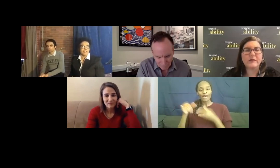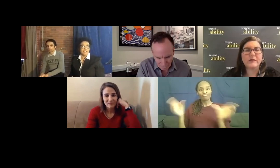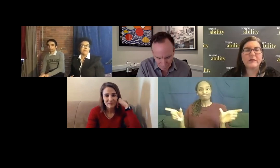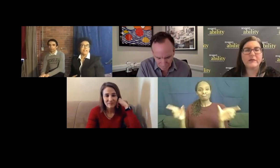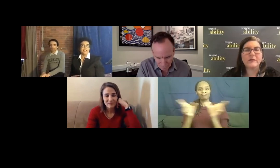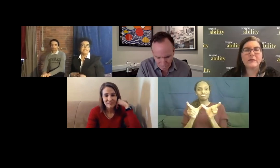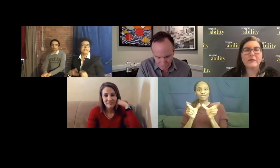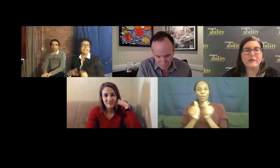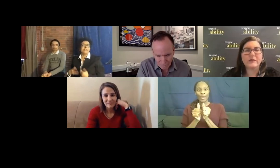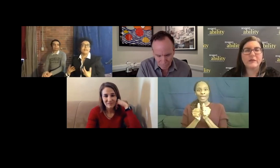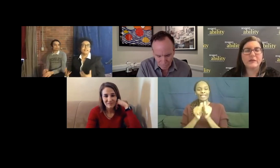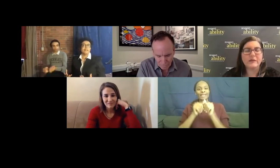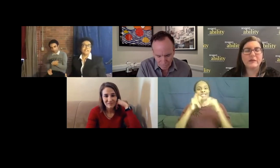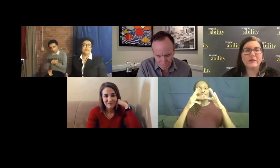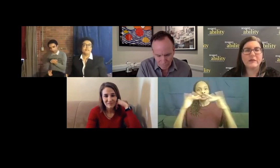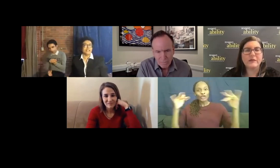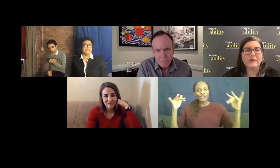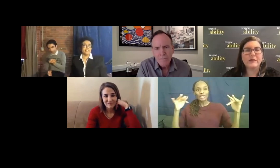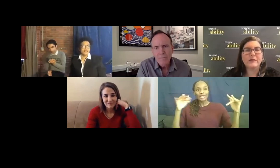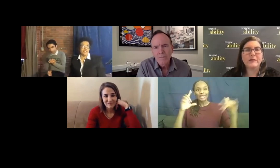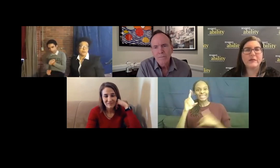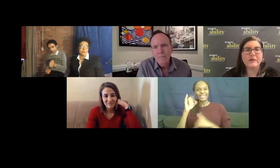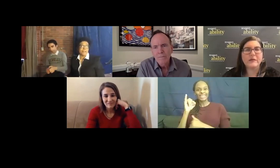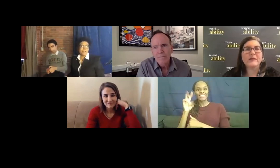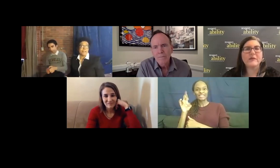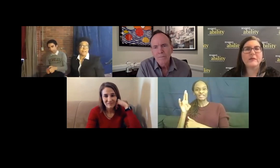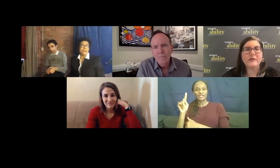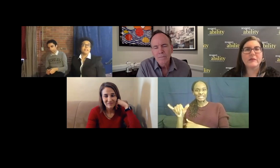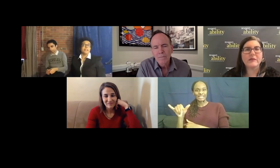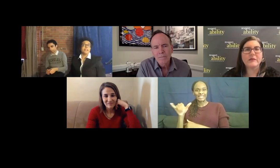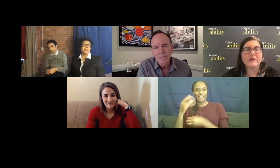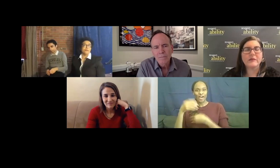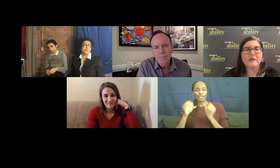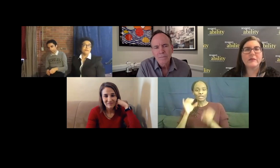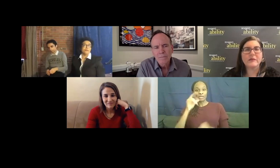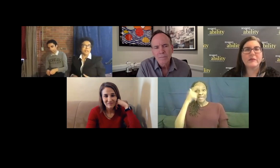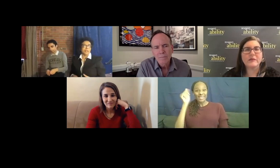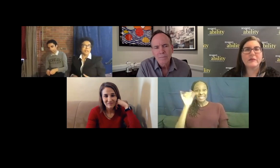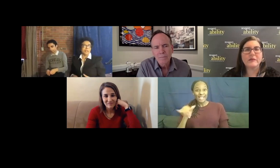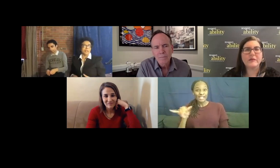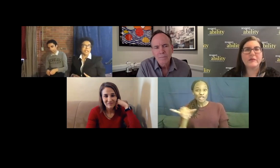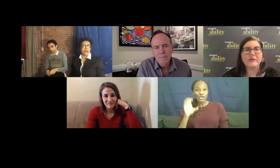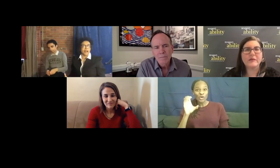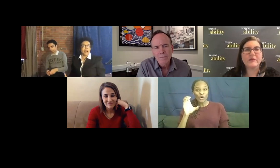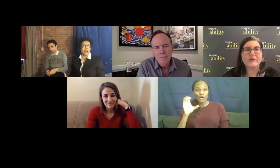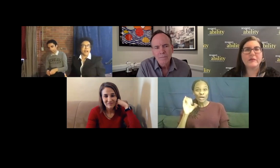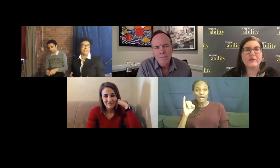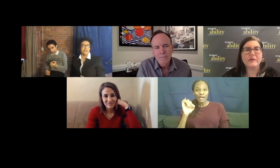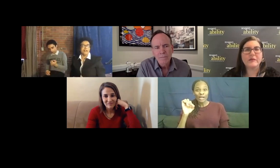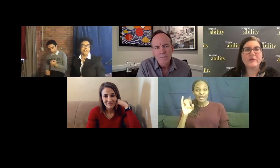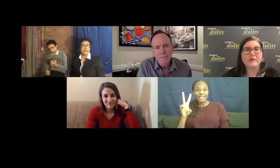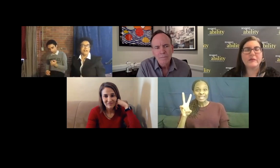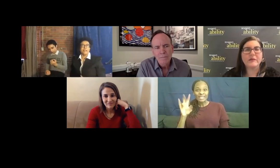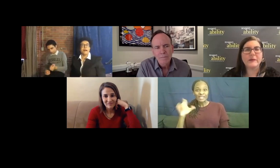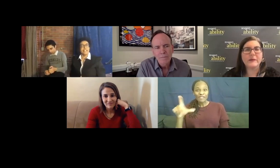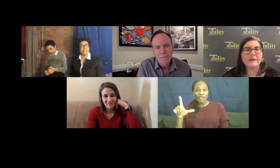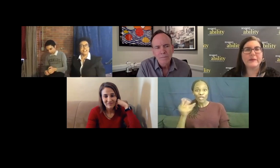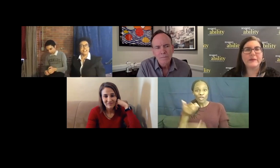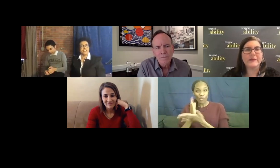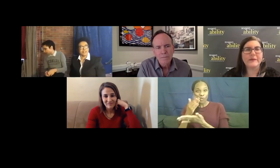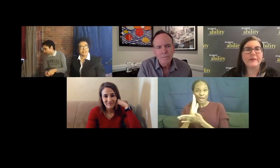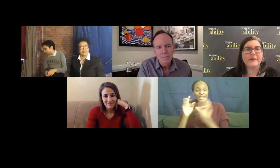office because it's also a civil rights issue. And, um, where, because a lot of the, um,